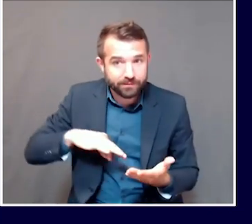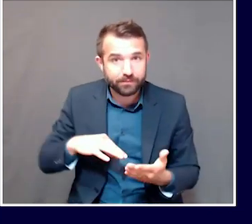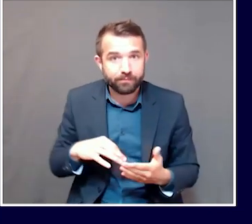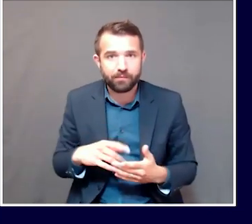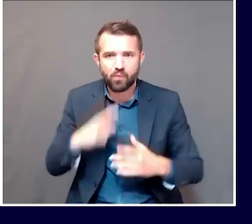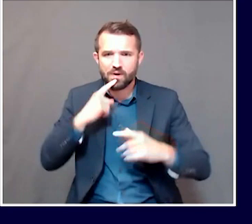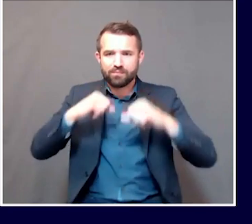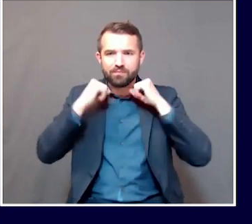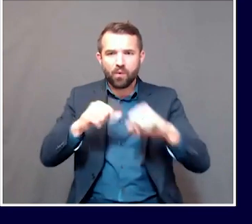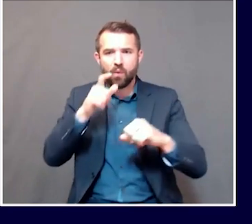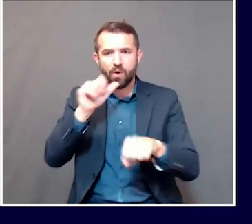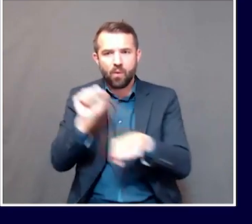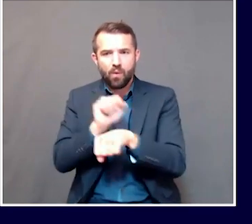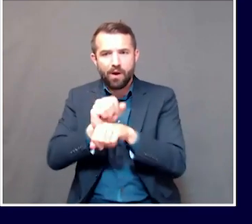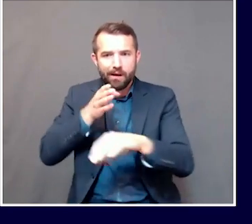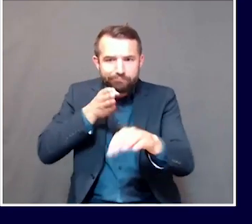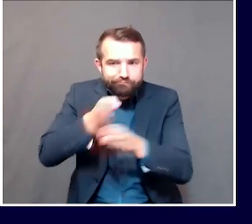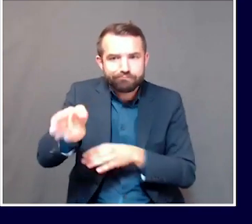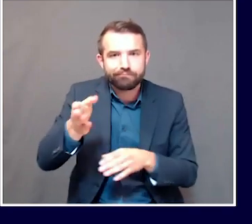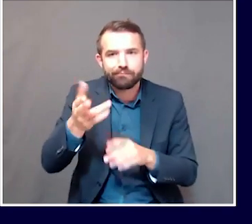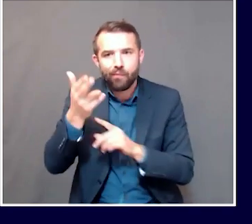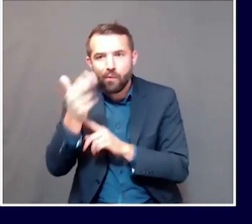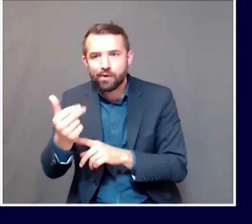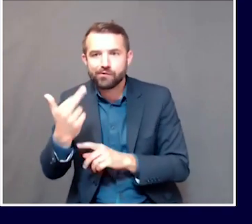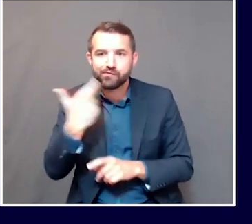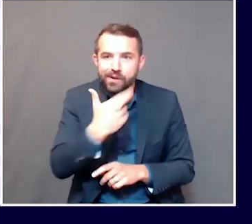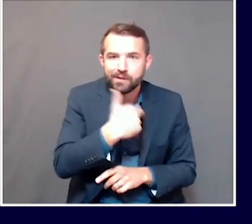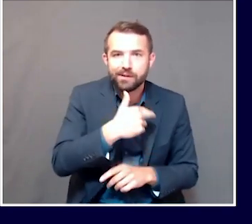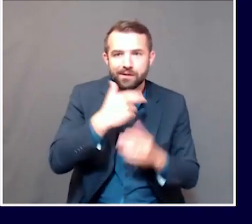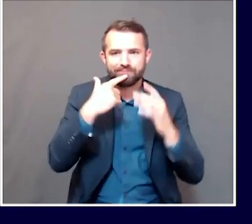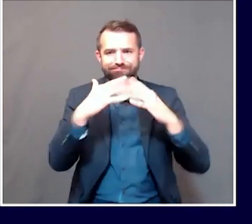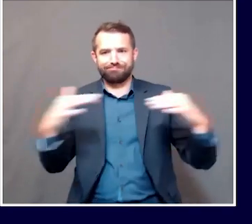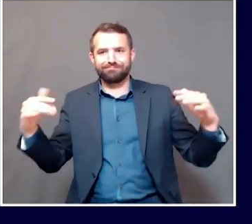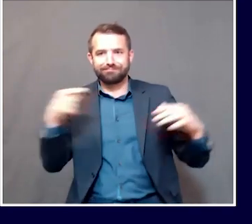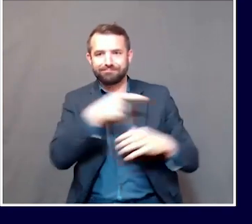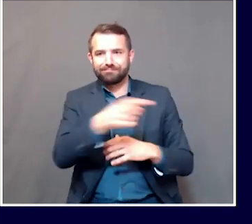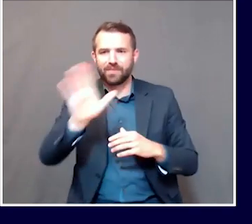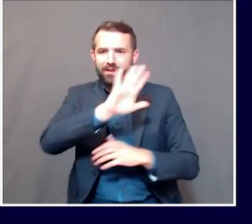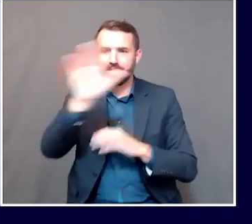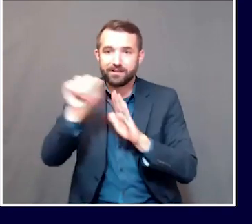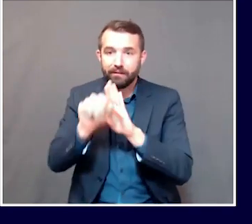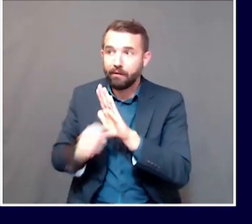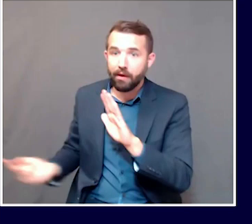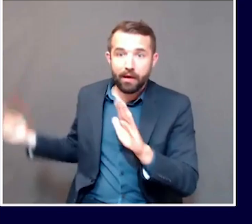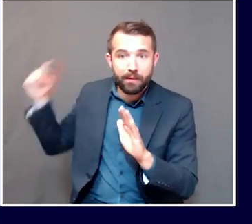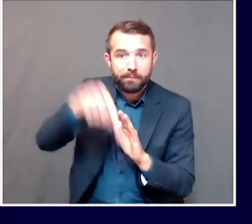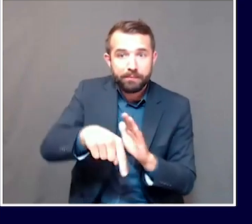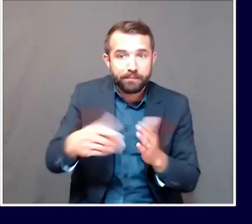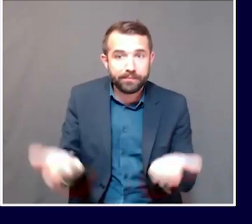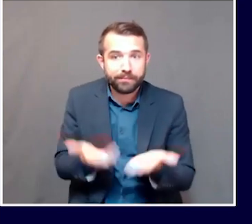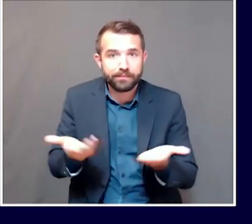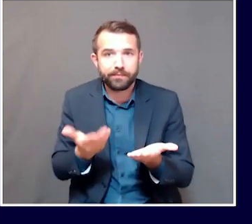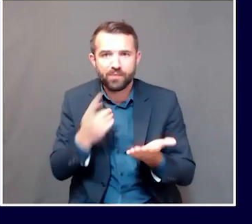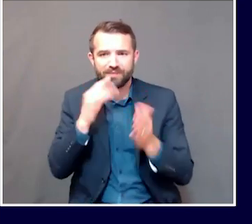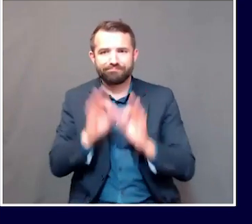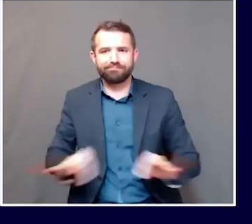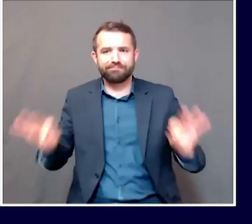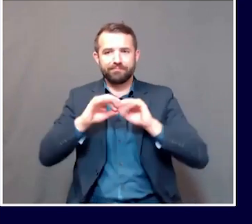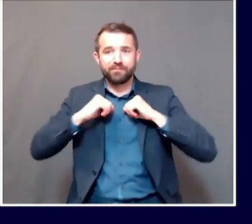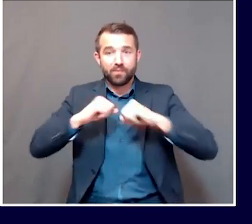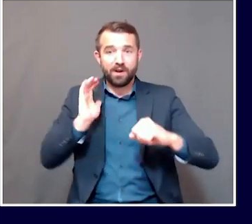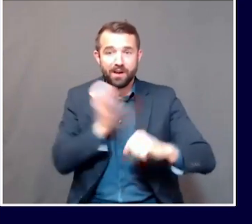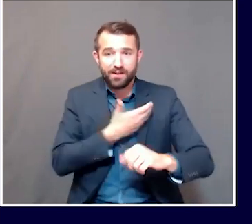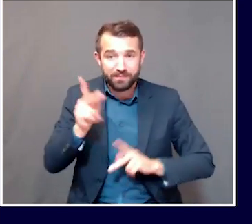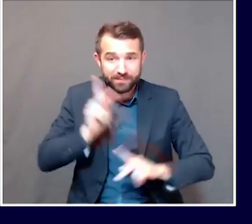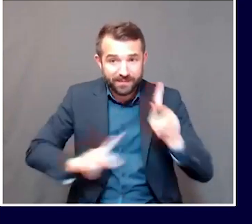and our visitors from other states to help them know and understand that Maine can be and